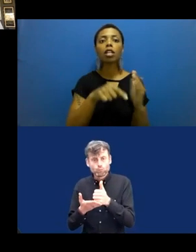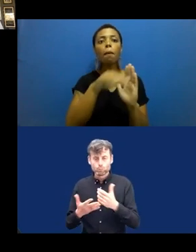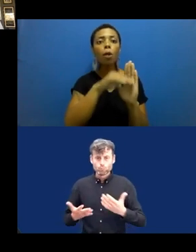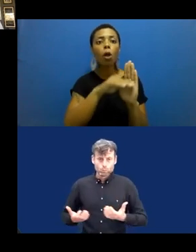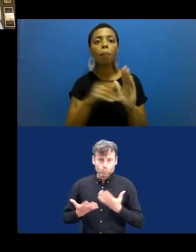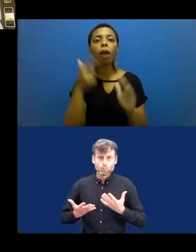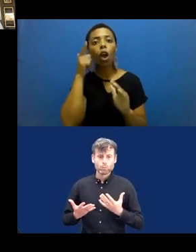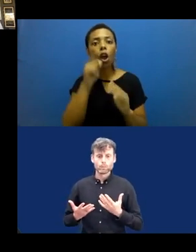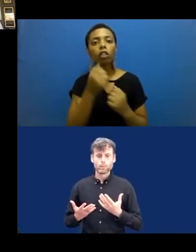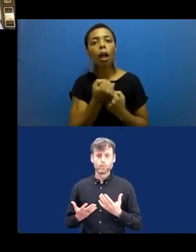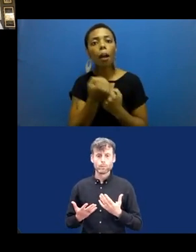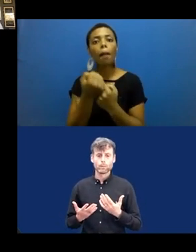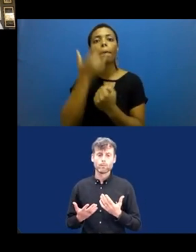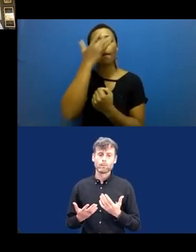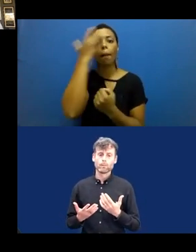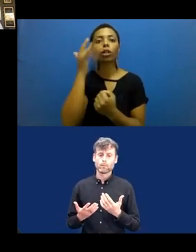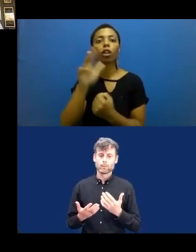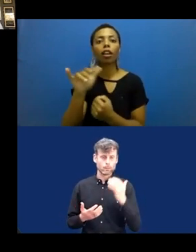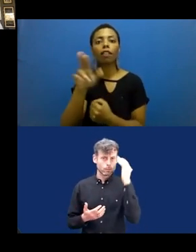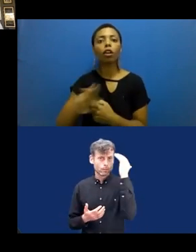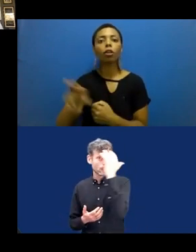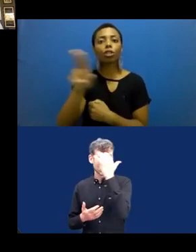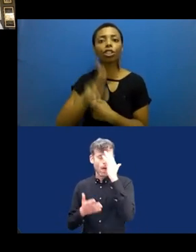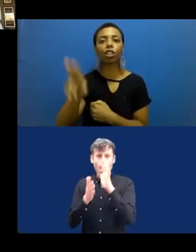prefrontal dysfunctions.